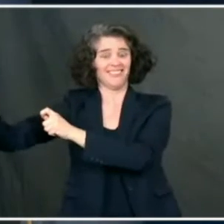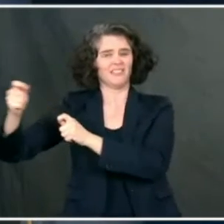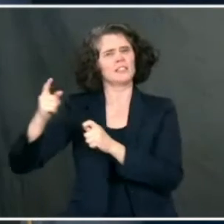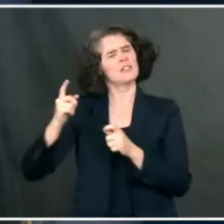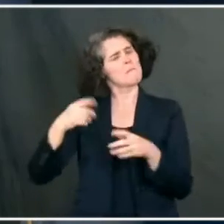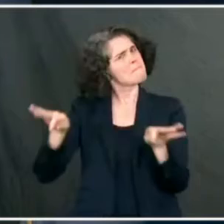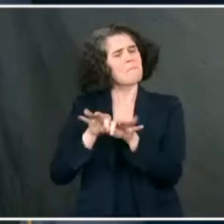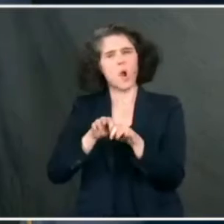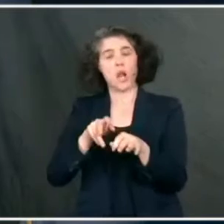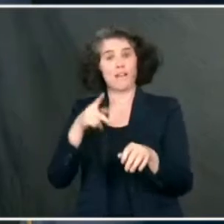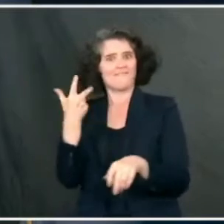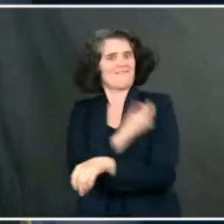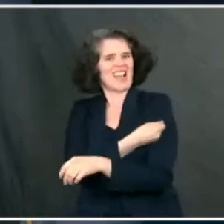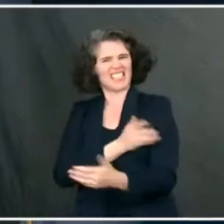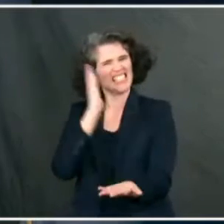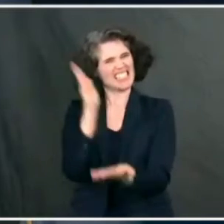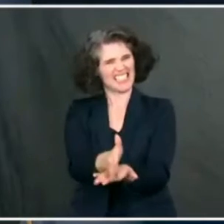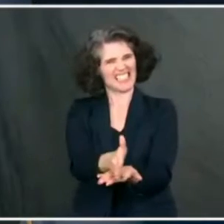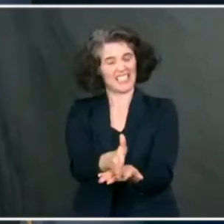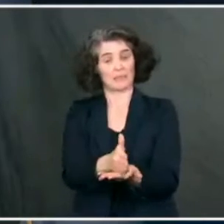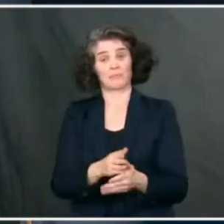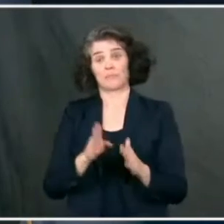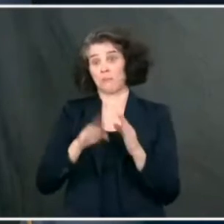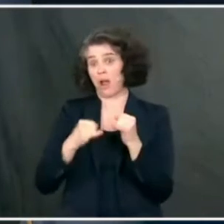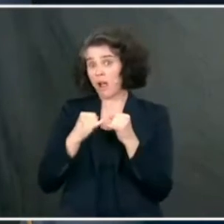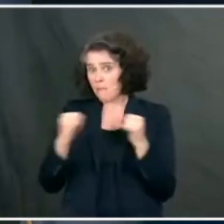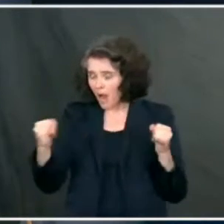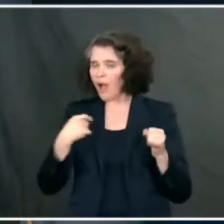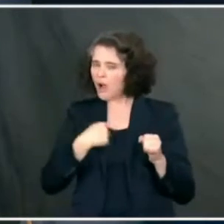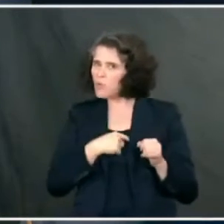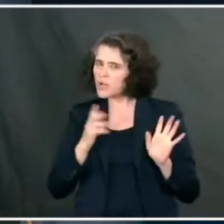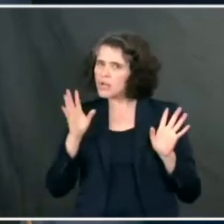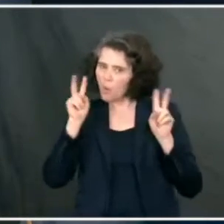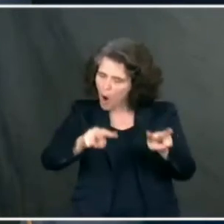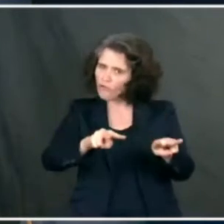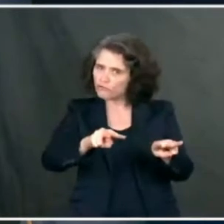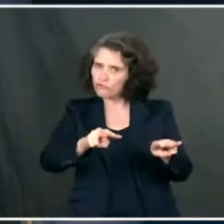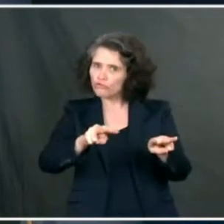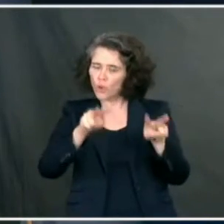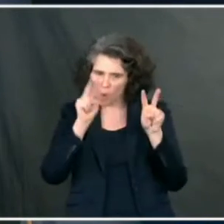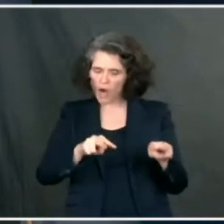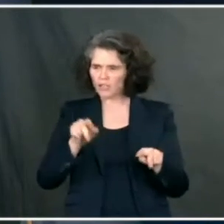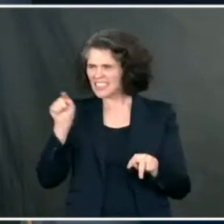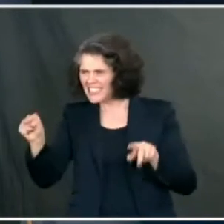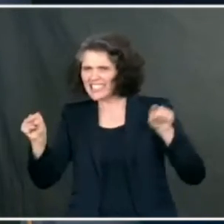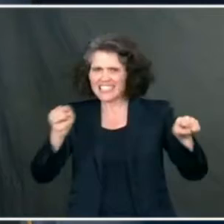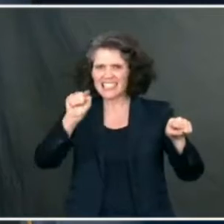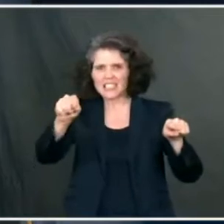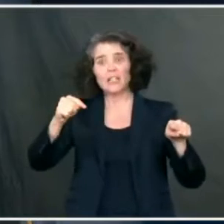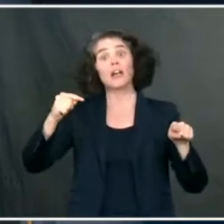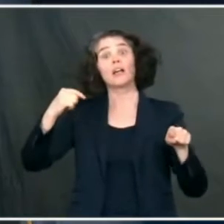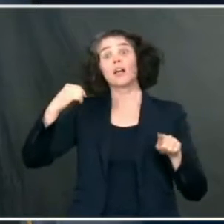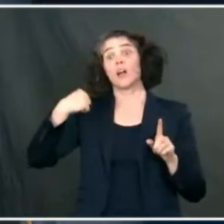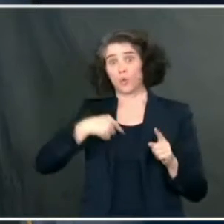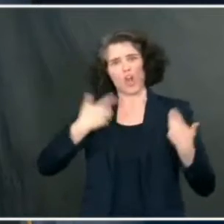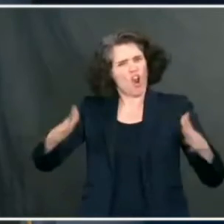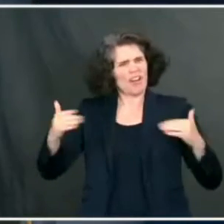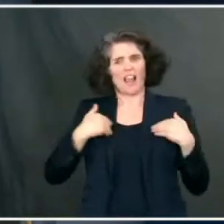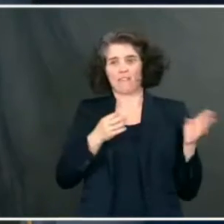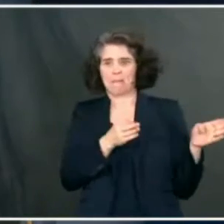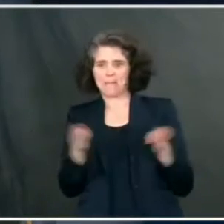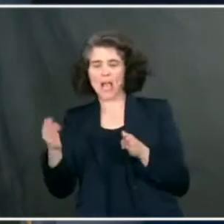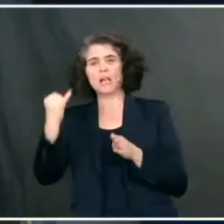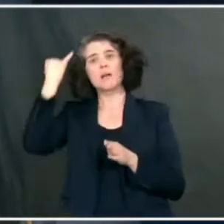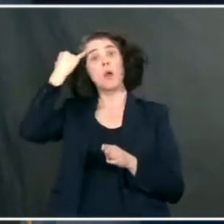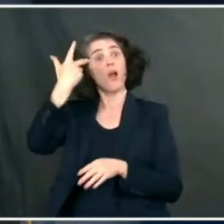the mutations. Bottom line, we're paying very close attention to it. There are alternative plans. If we ever have to